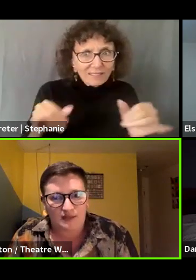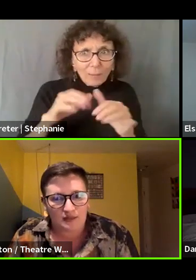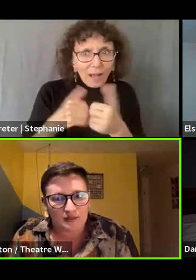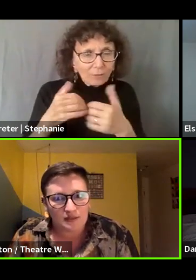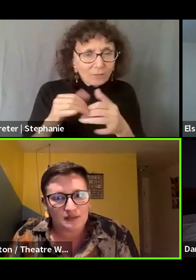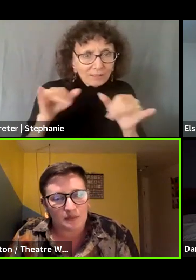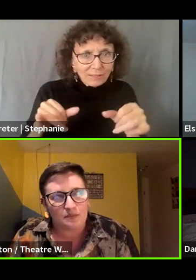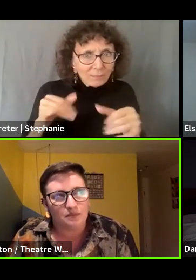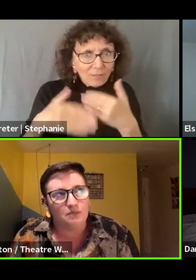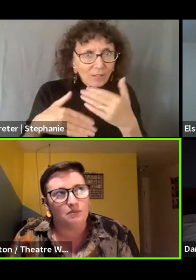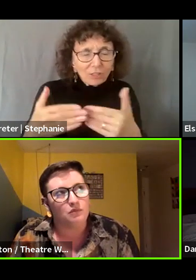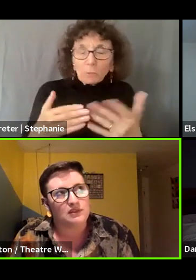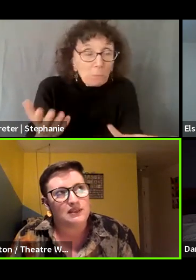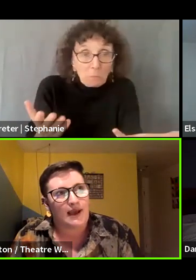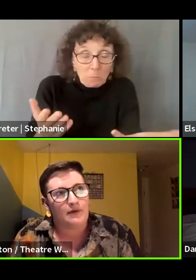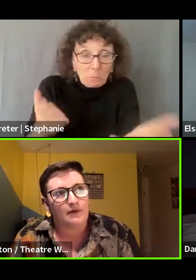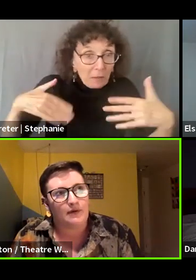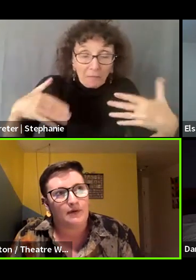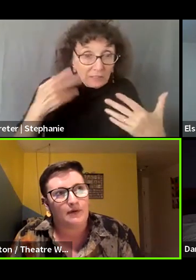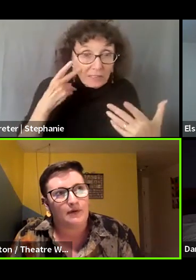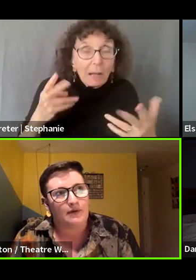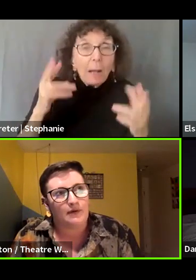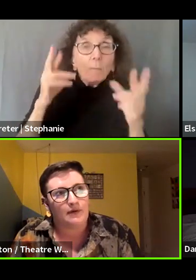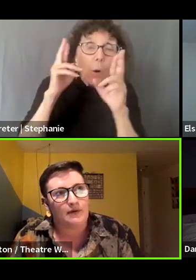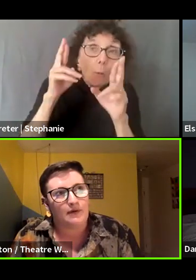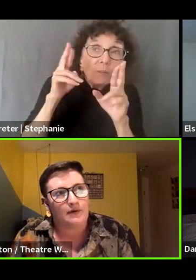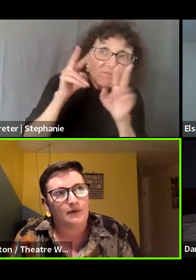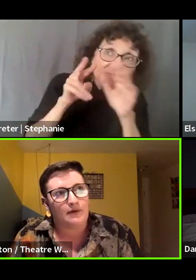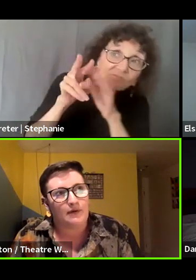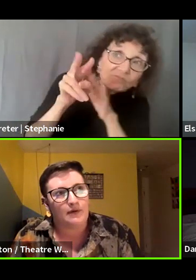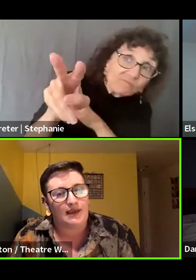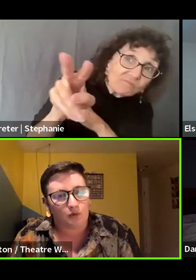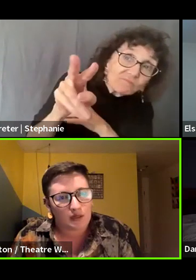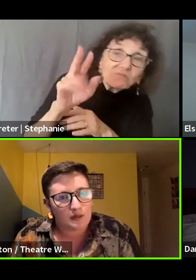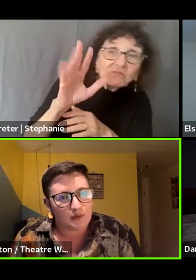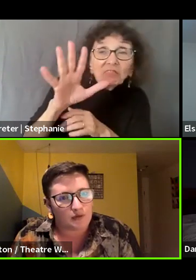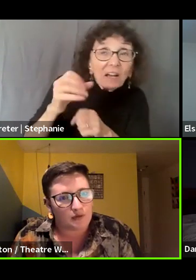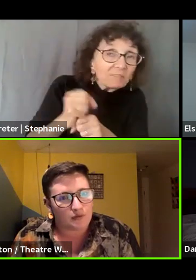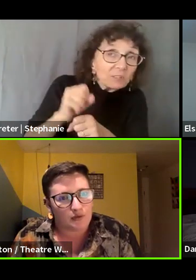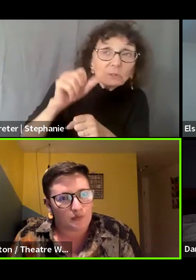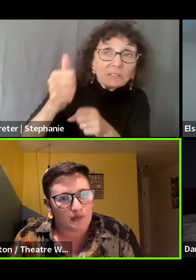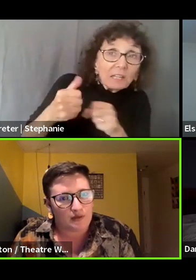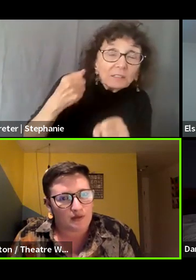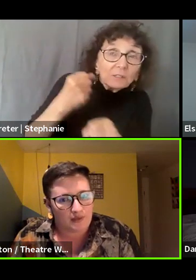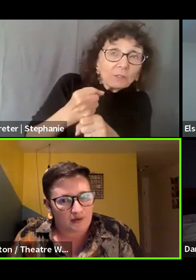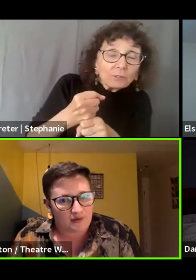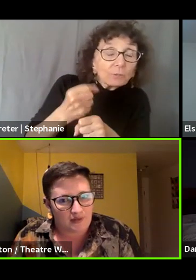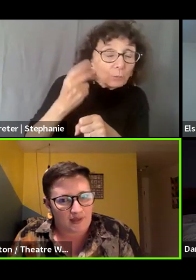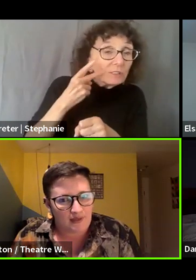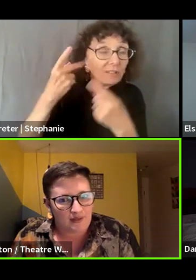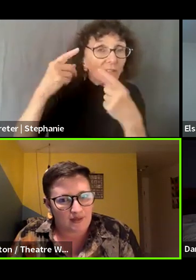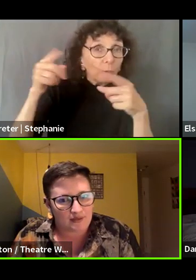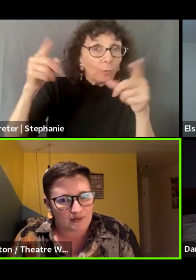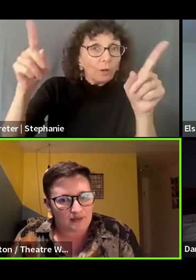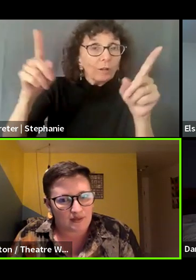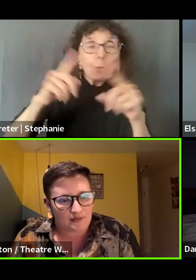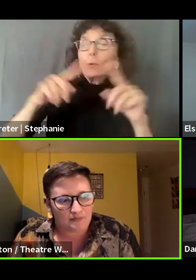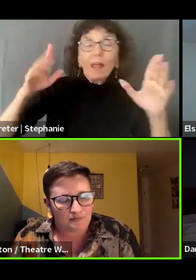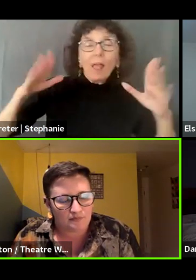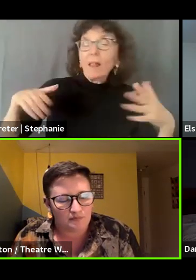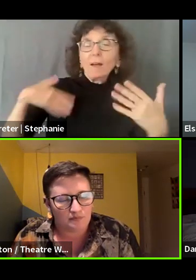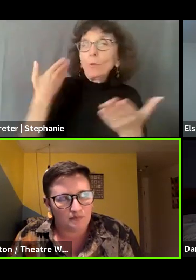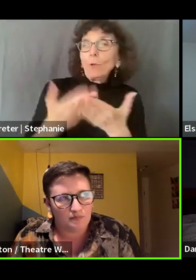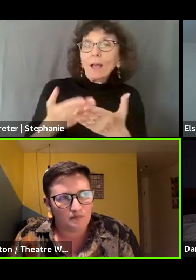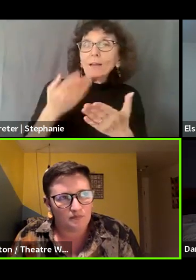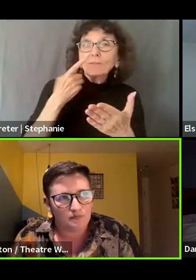or 10 years that we see how it can work, but I don't know that we are there yet. I think